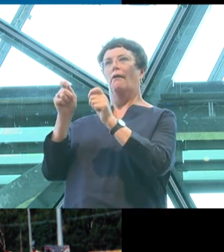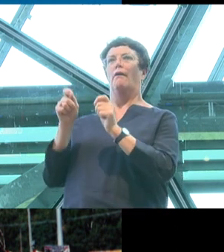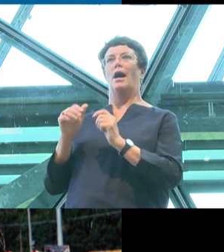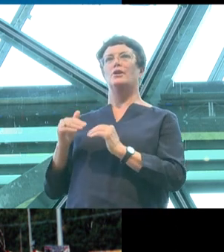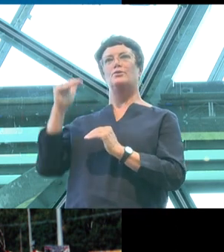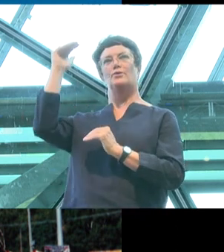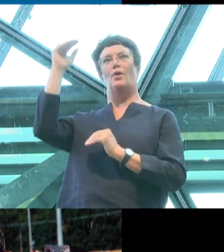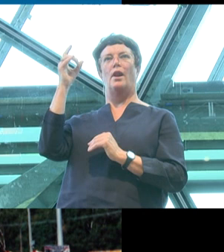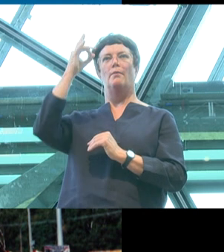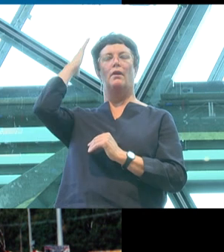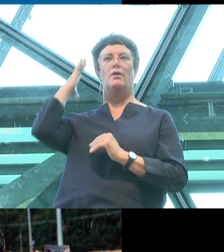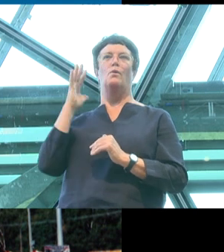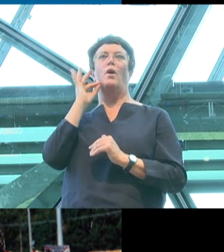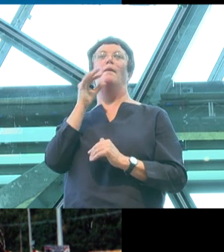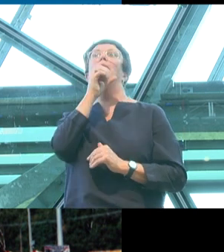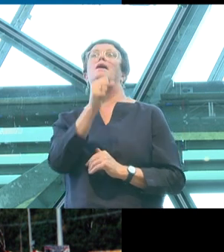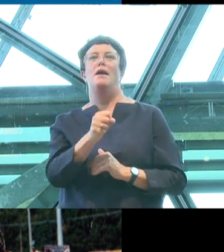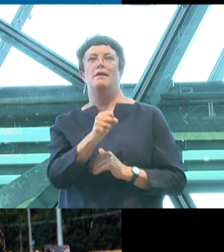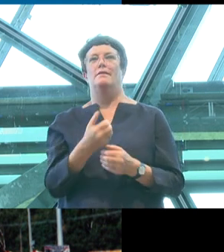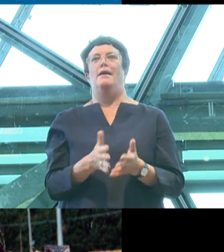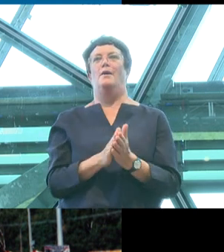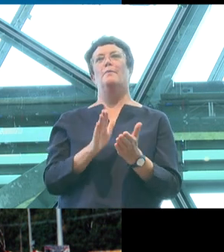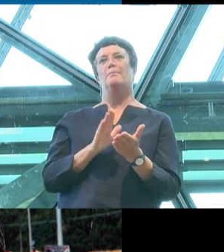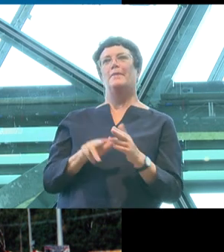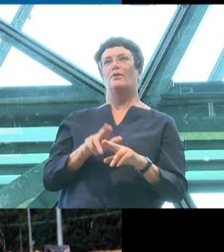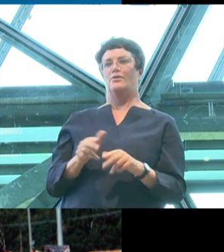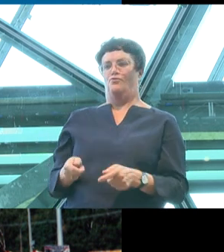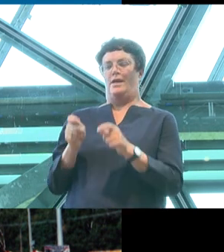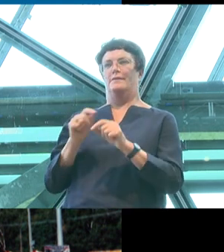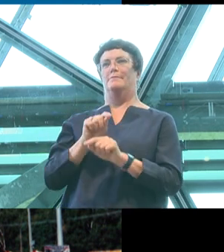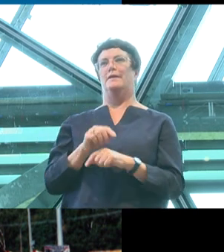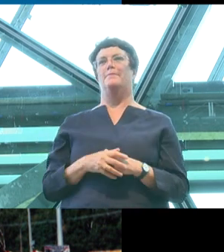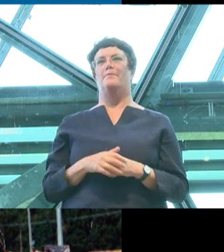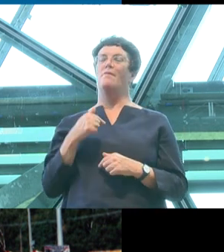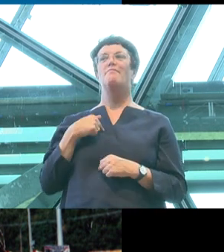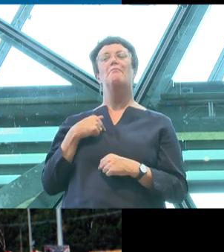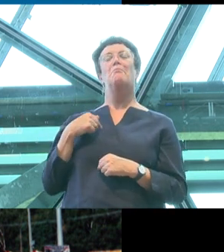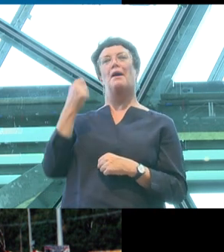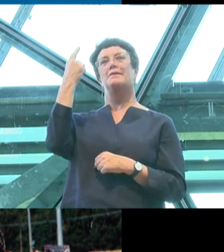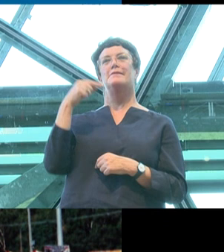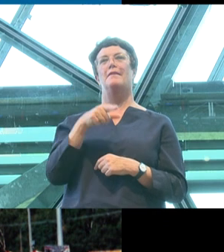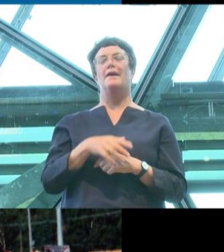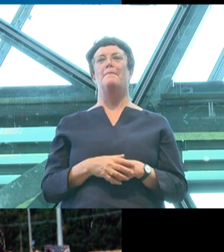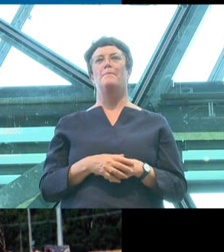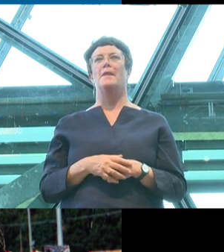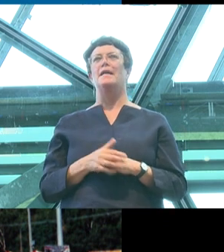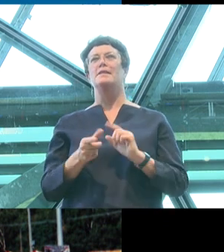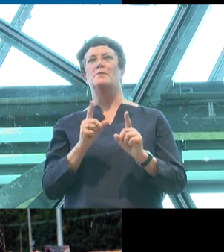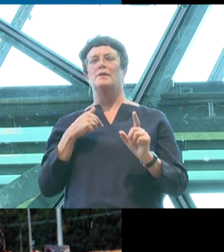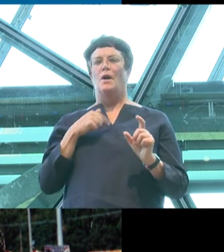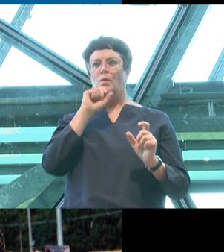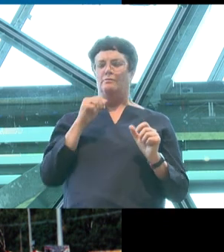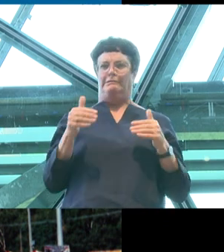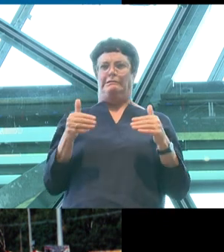I recognise myself in that. Only occasionally would I wrestle with the reality of growing up Asian in a